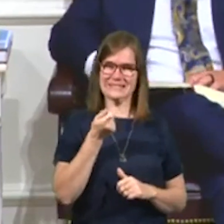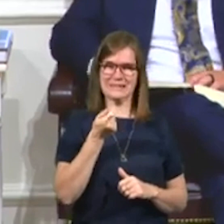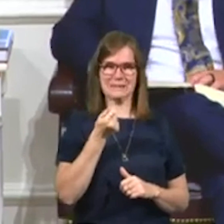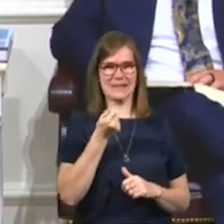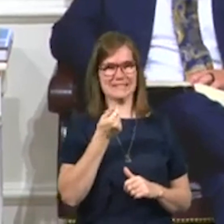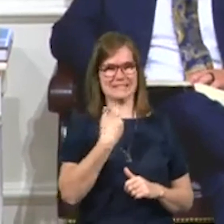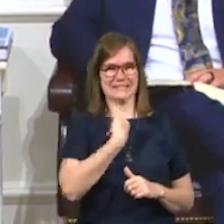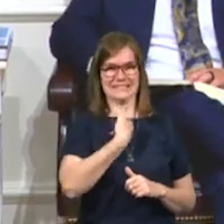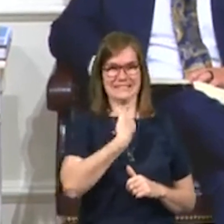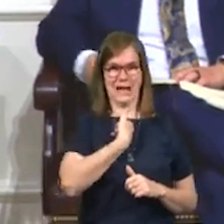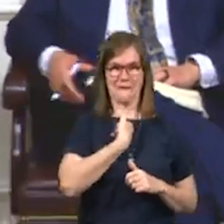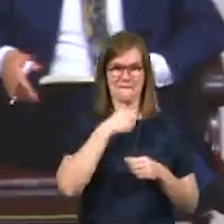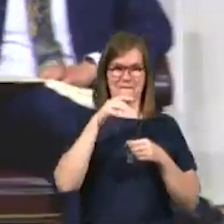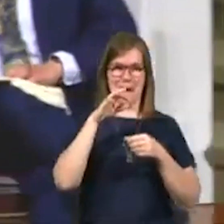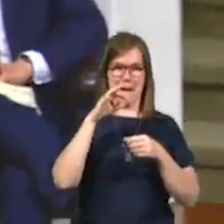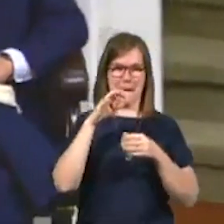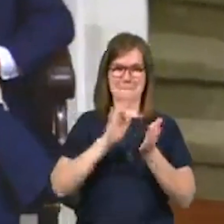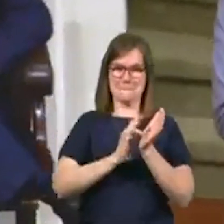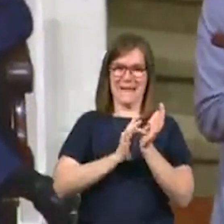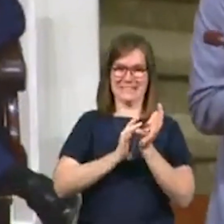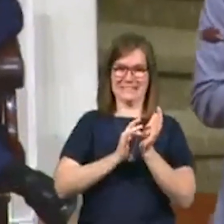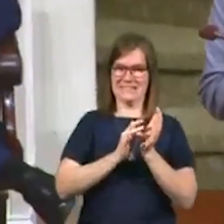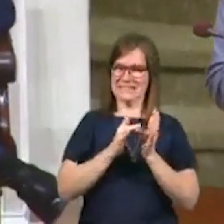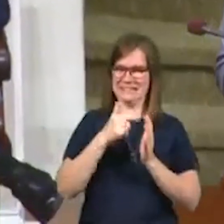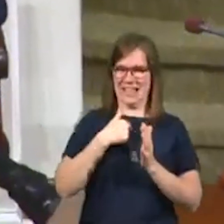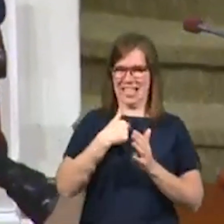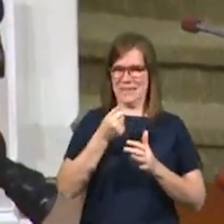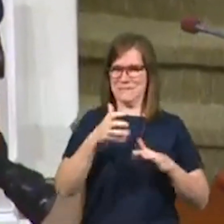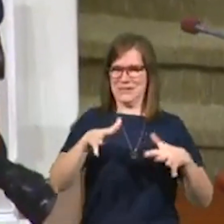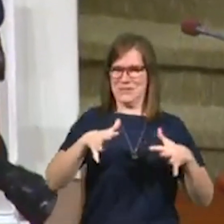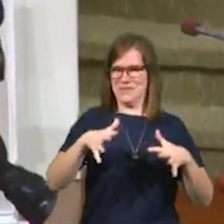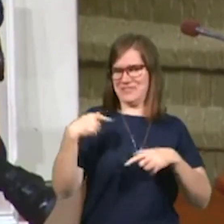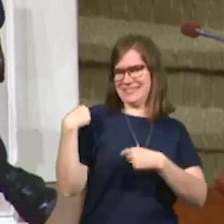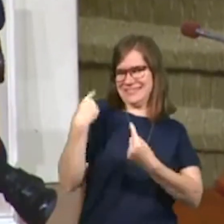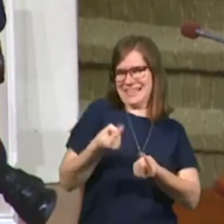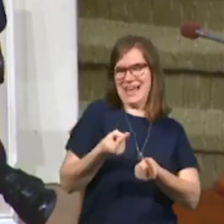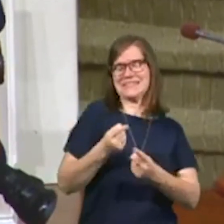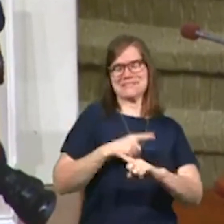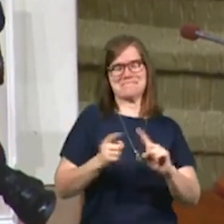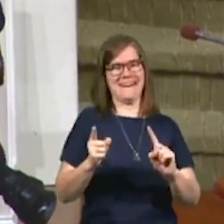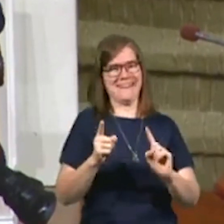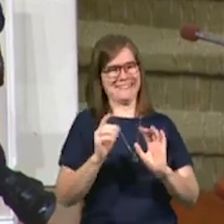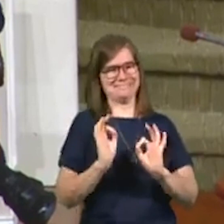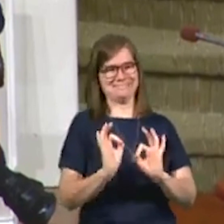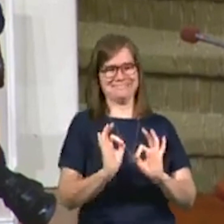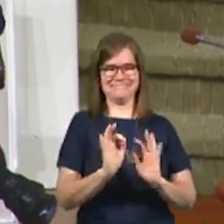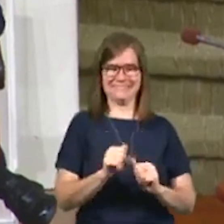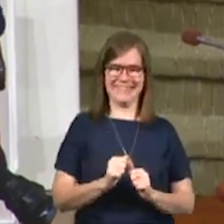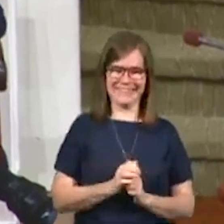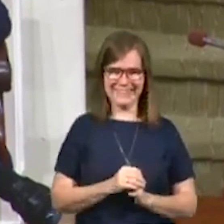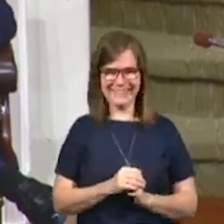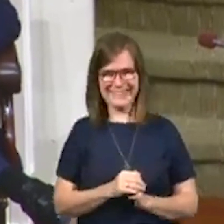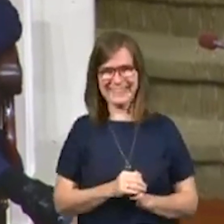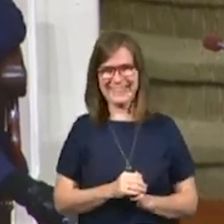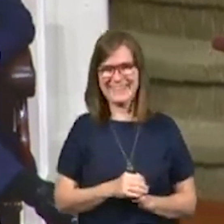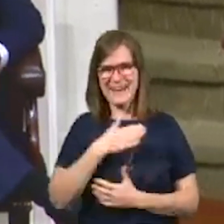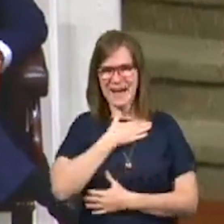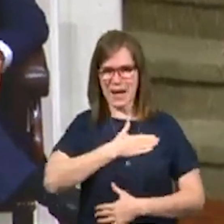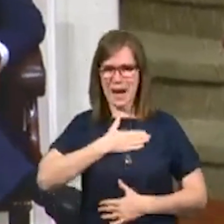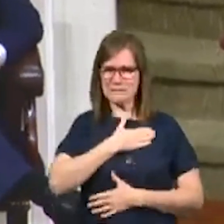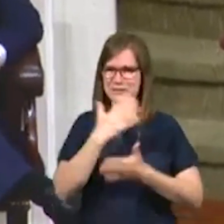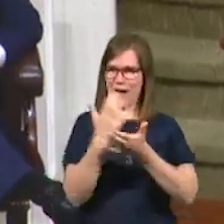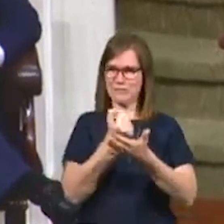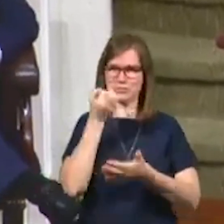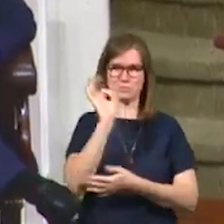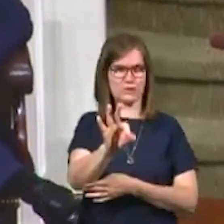kind of self-medication ever since that day, but it's all good. Appreciate the opportunity to preach. I